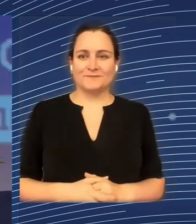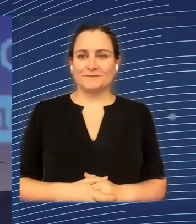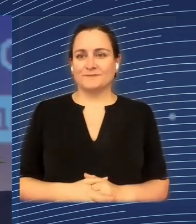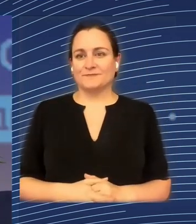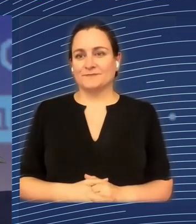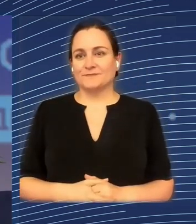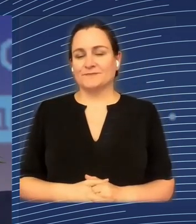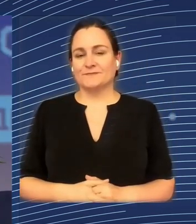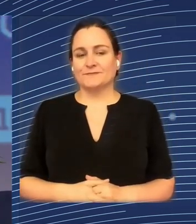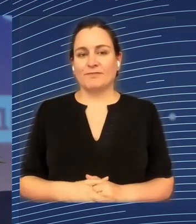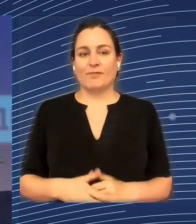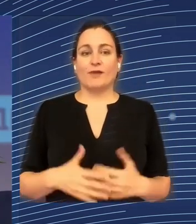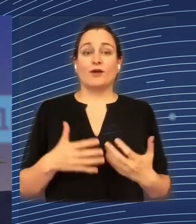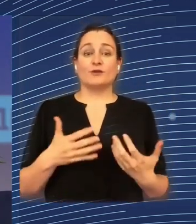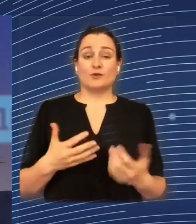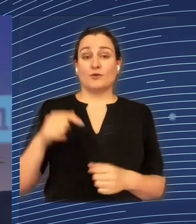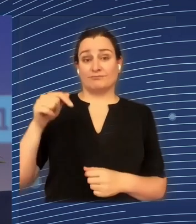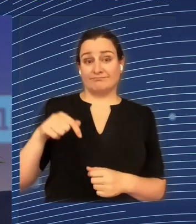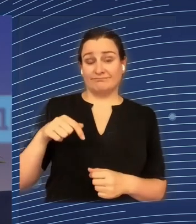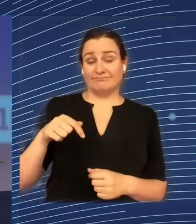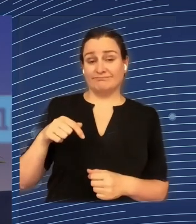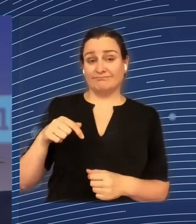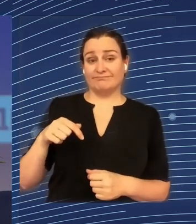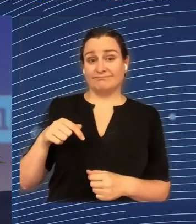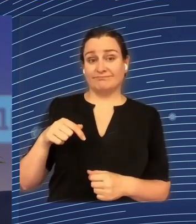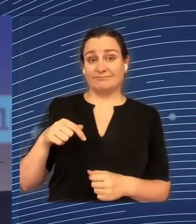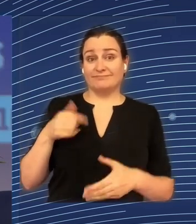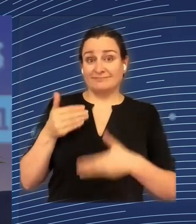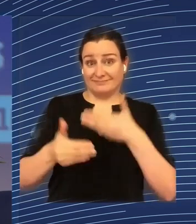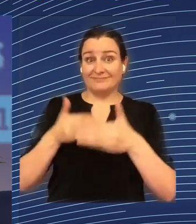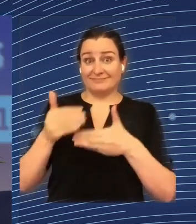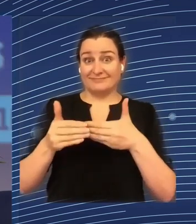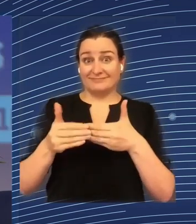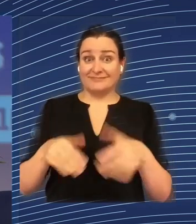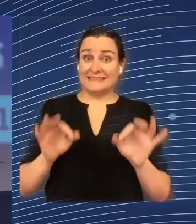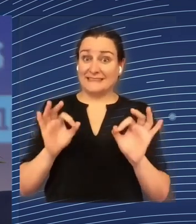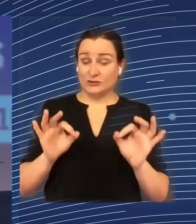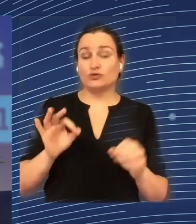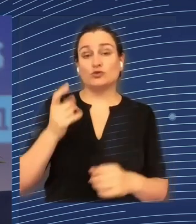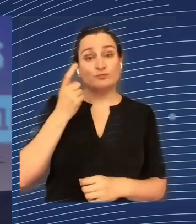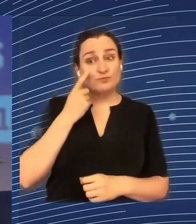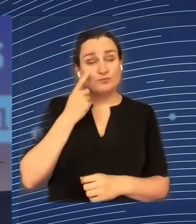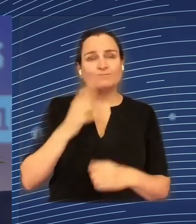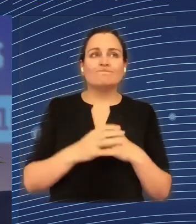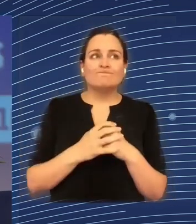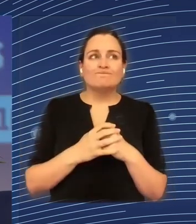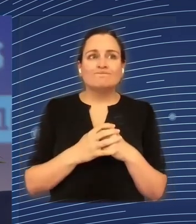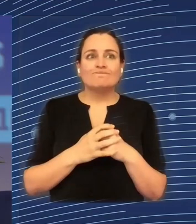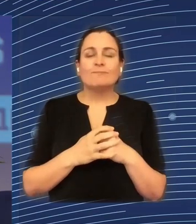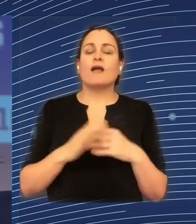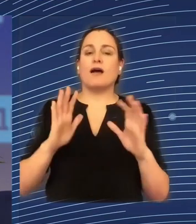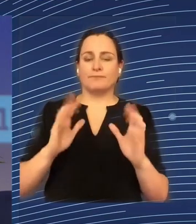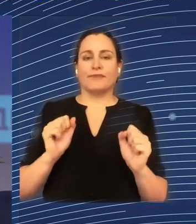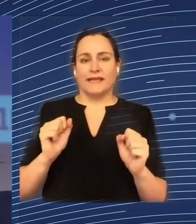So, main thing probably is to relate the reforms with investments. Because we saw this example